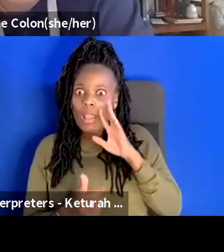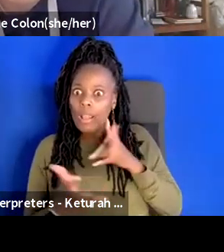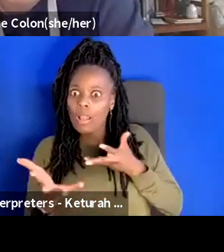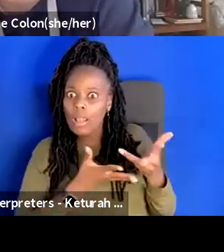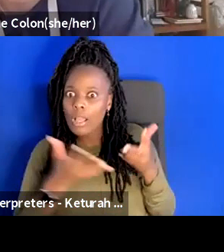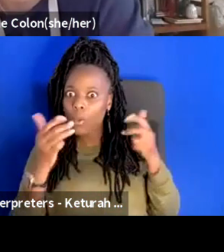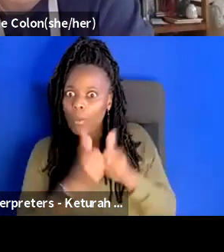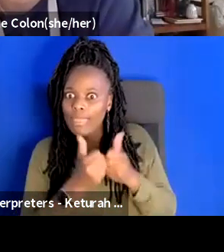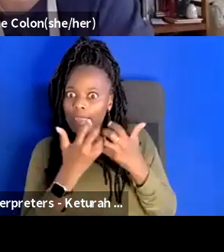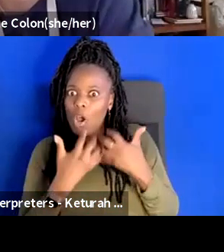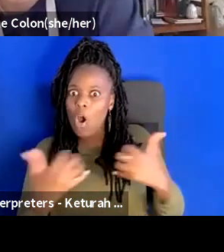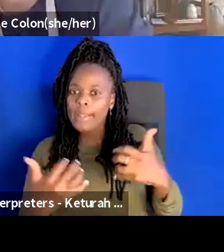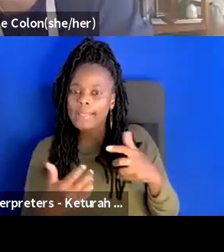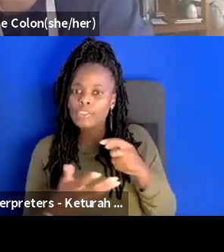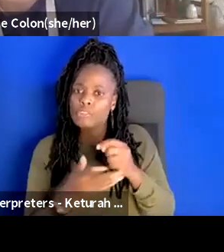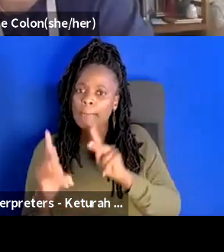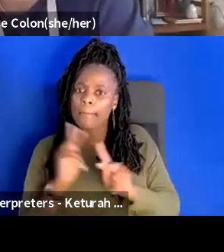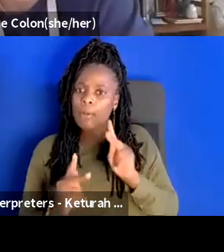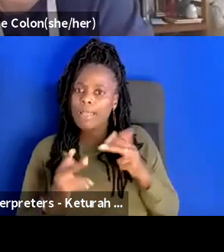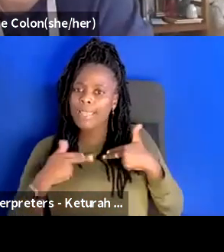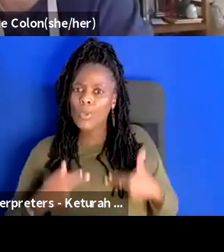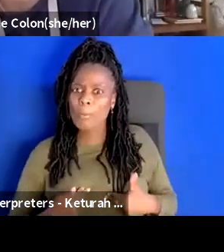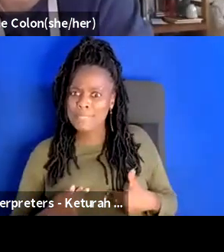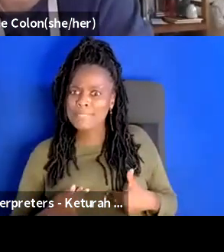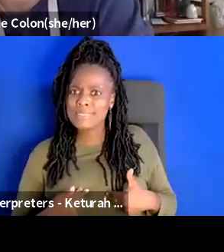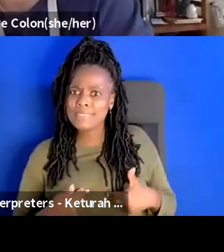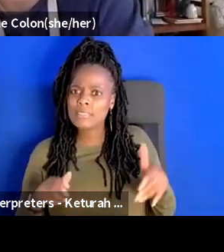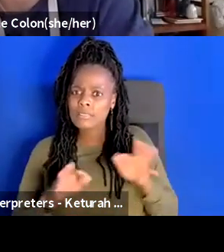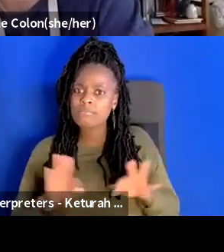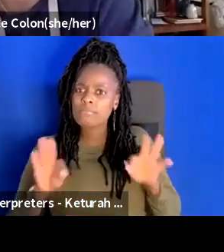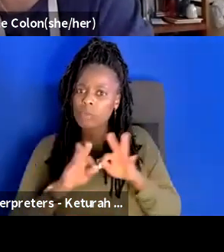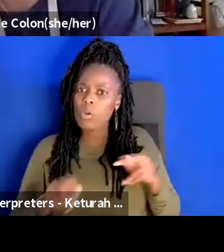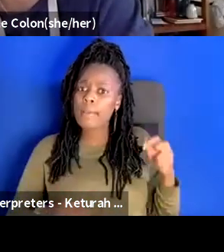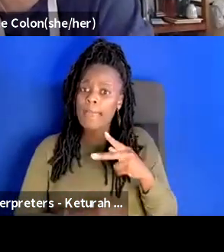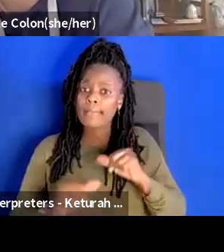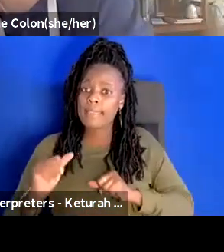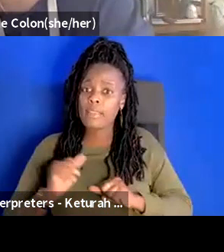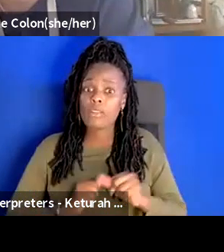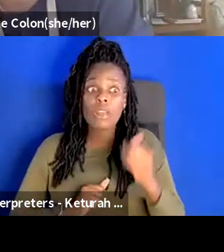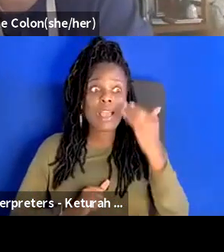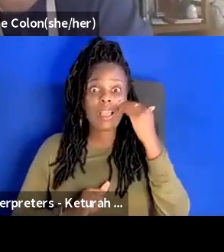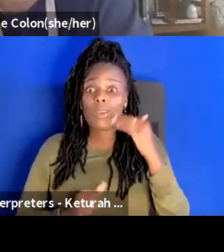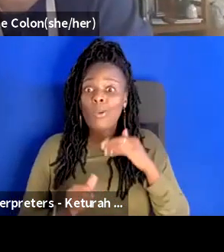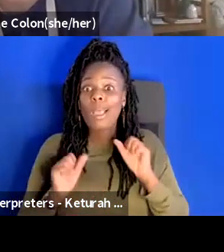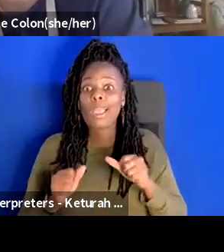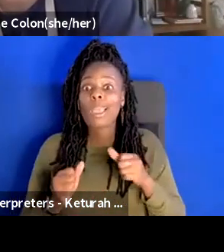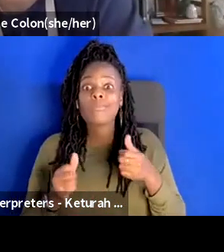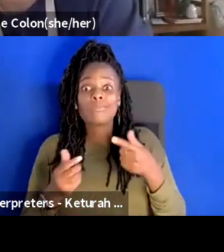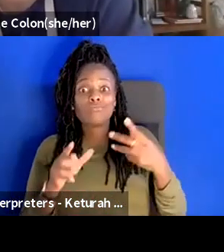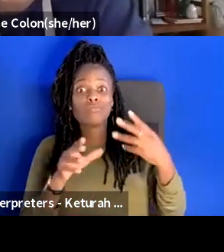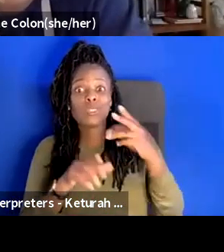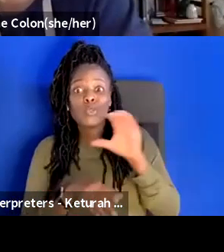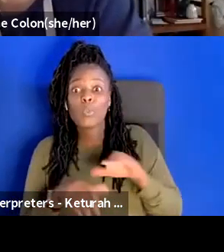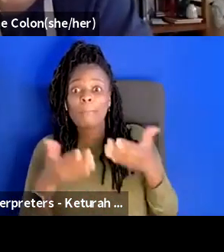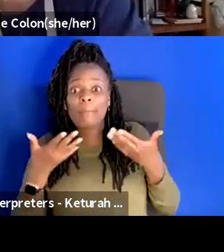like that's a thing for me that like this conversation is great because i know that i can get off this call and then tomorrow be like amy she loves